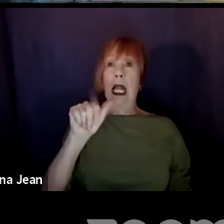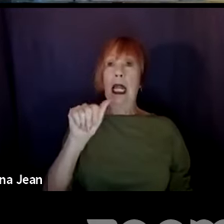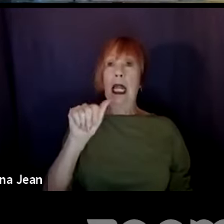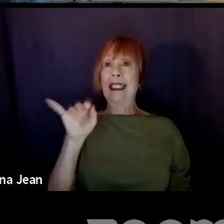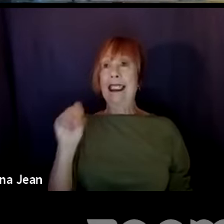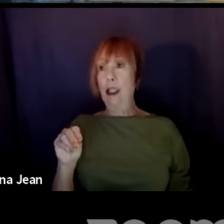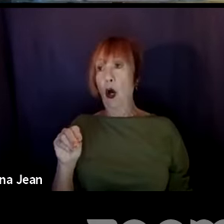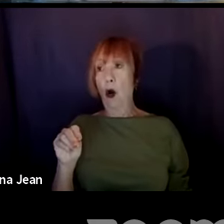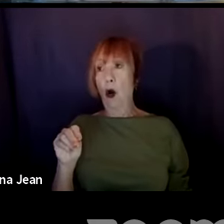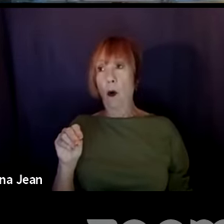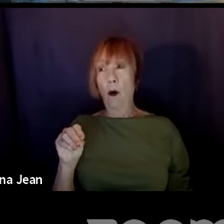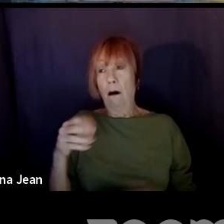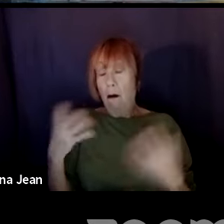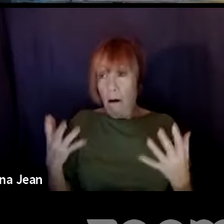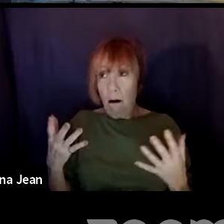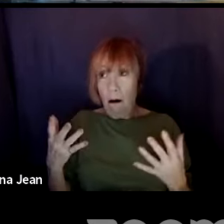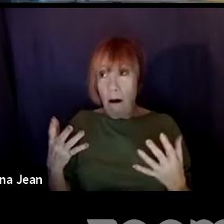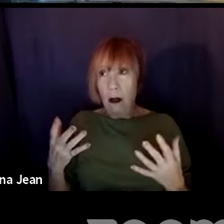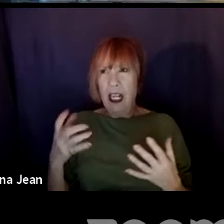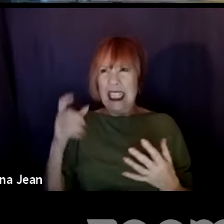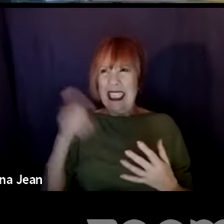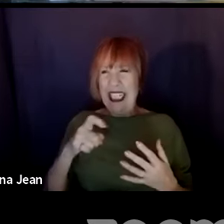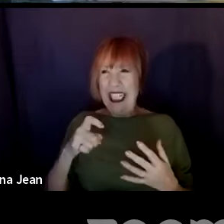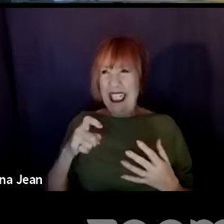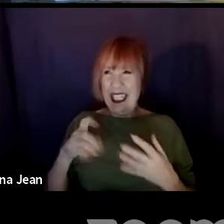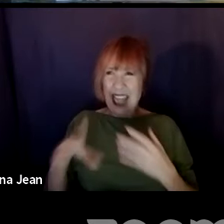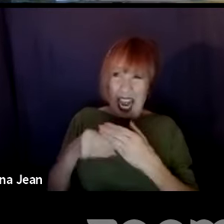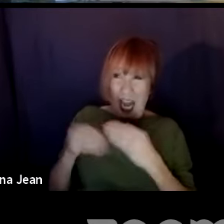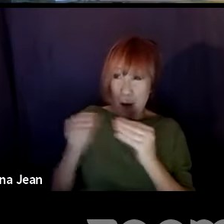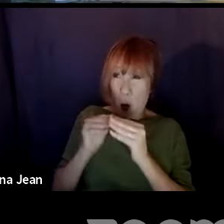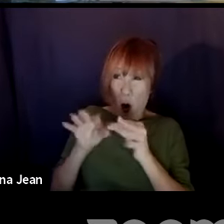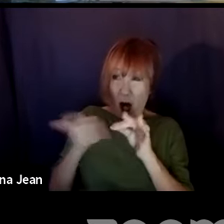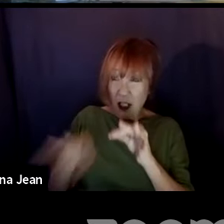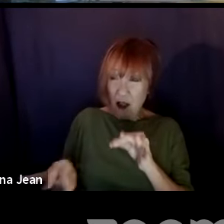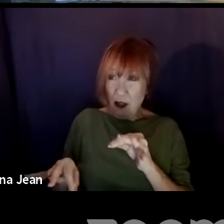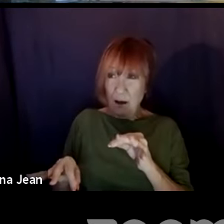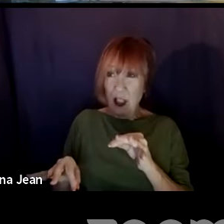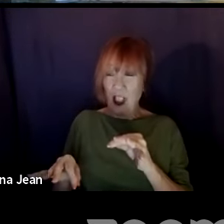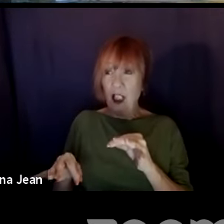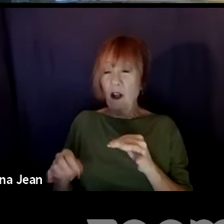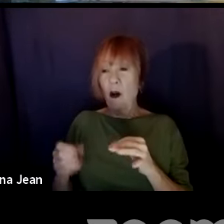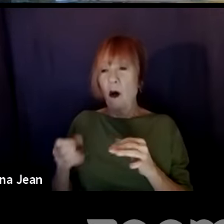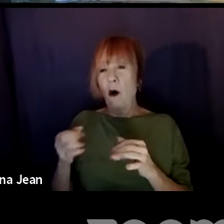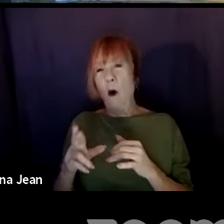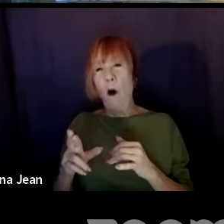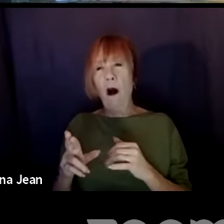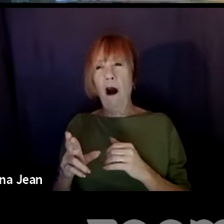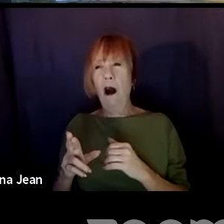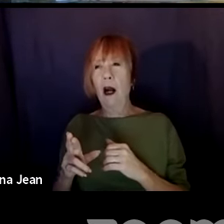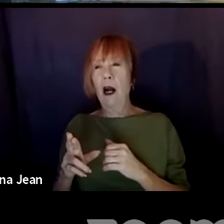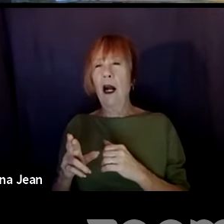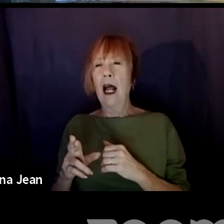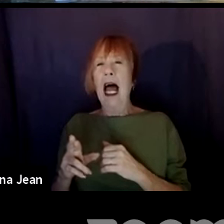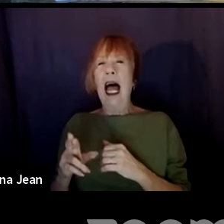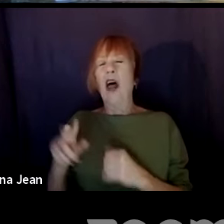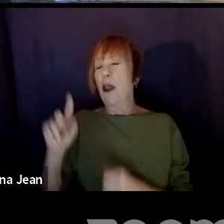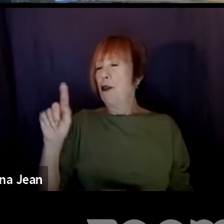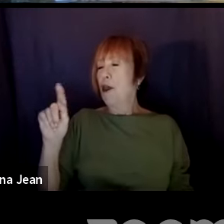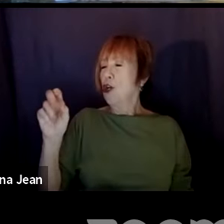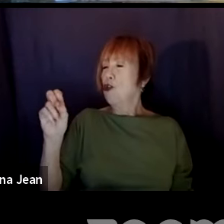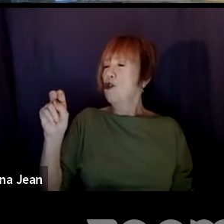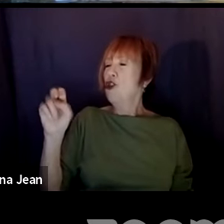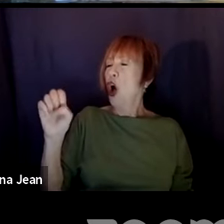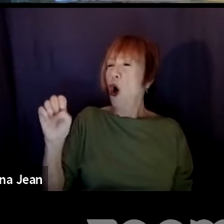Should there be more things to that as we go into it? And, and where does the tone of the introduction